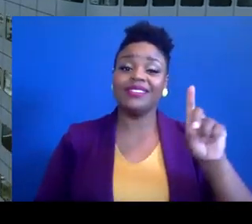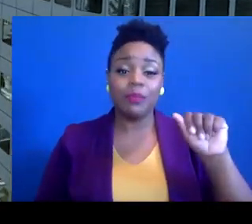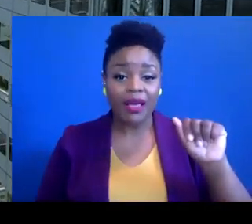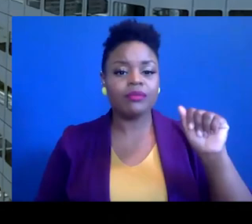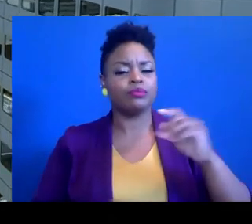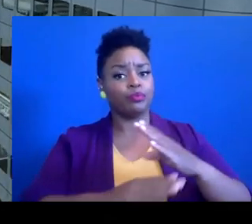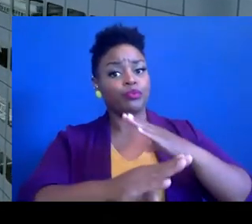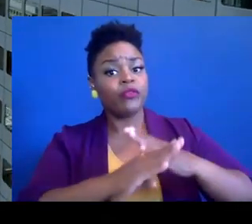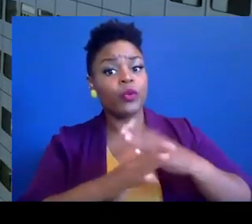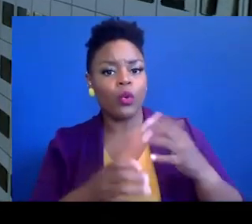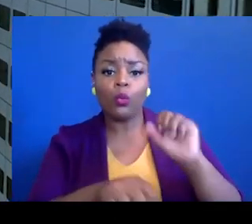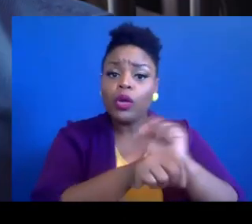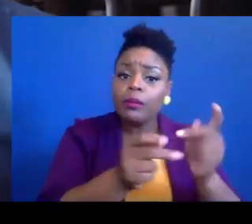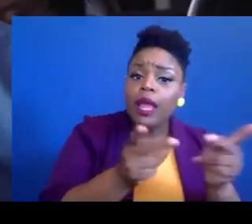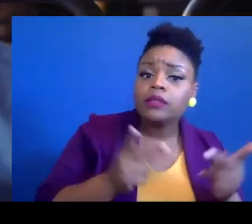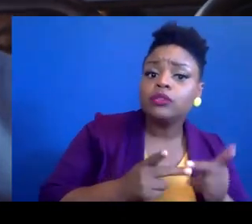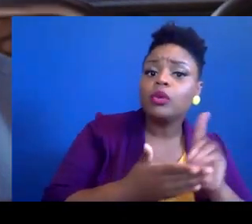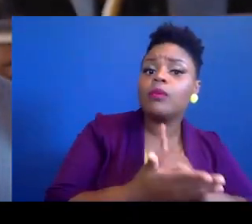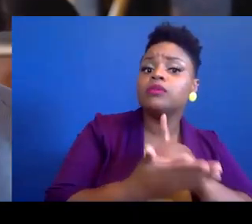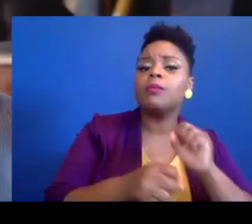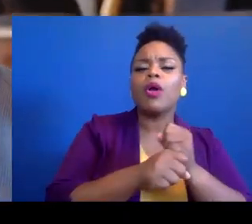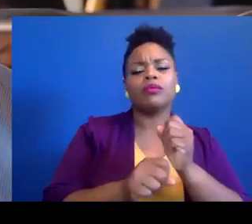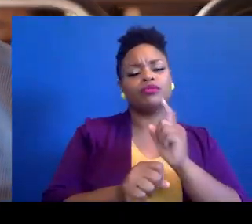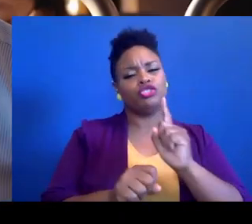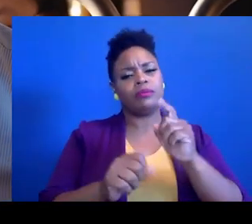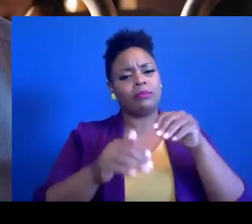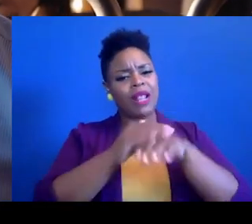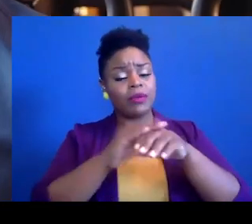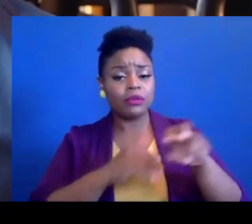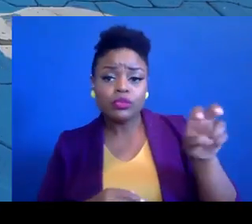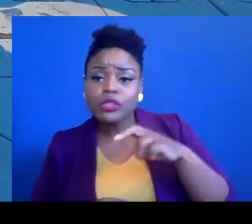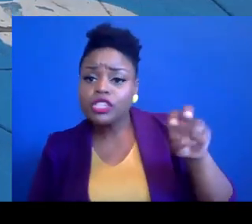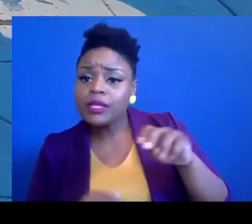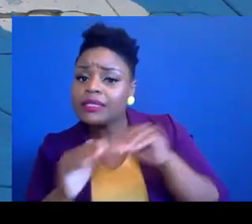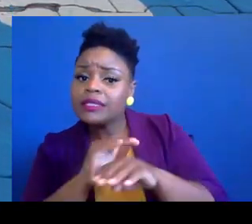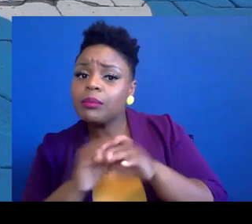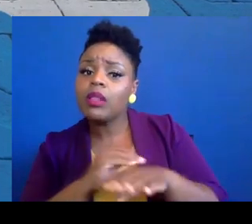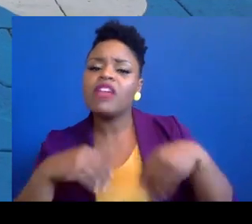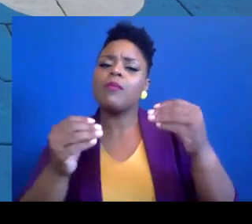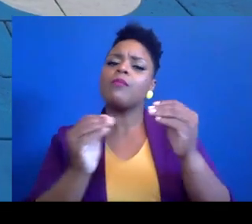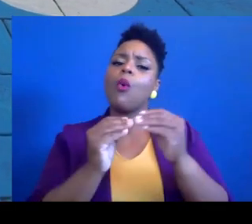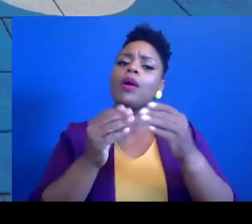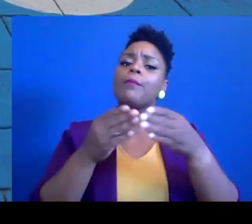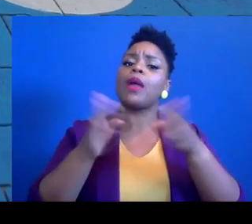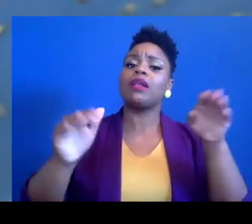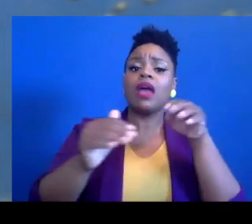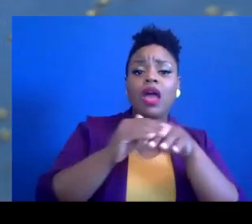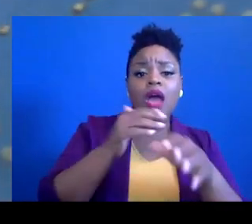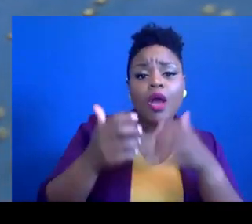prohibiting workplace discrimination, making more public transportation accessible, providing more public accommodations,